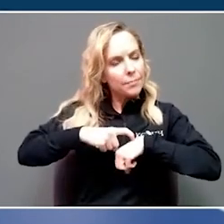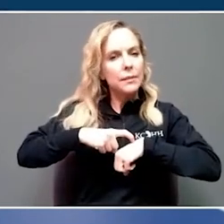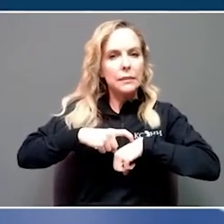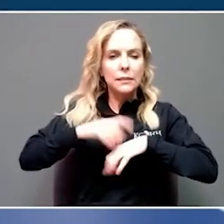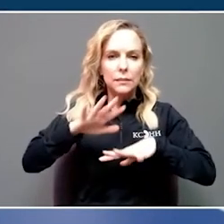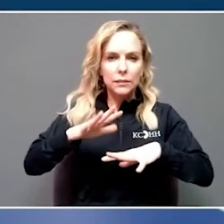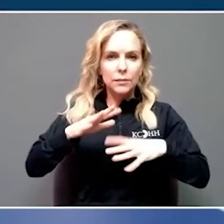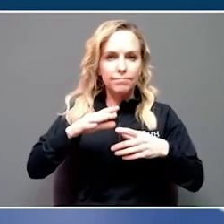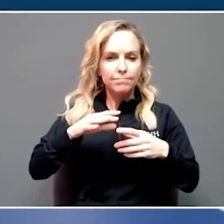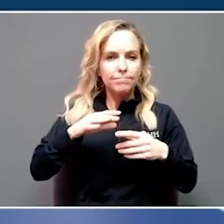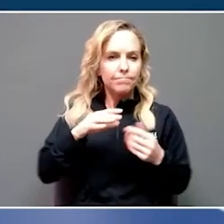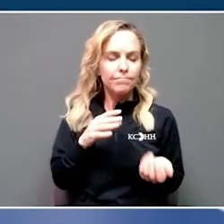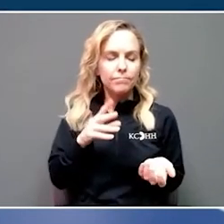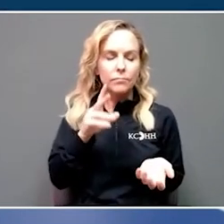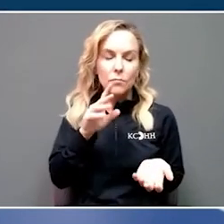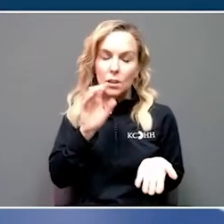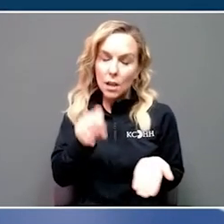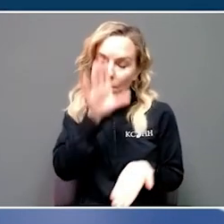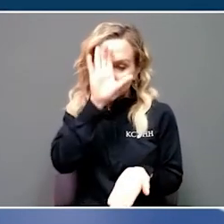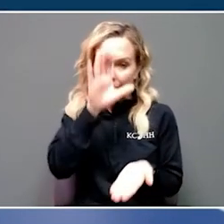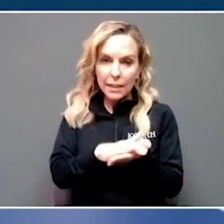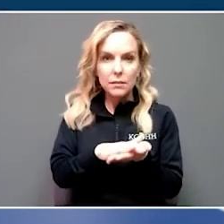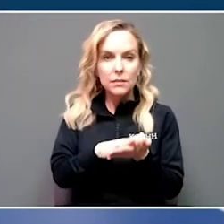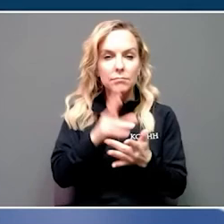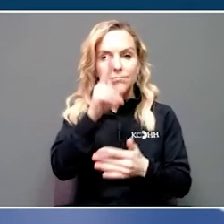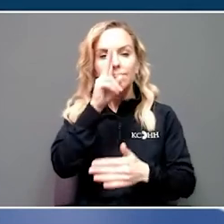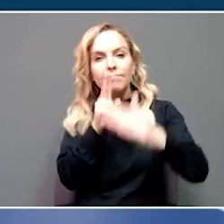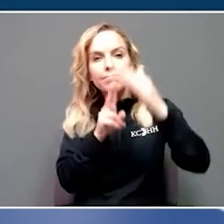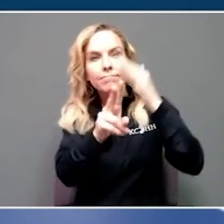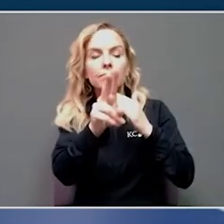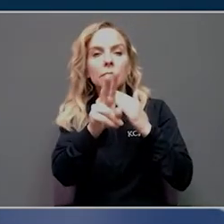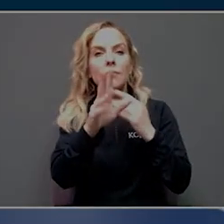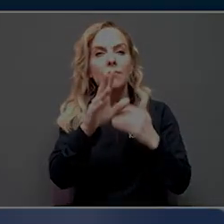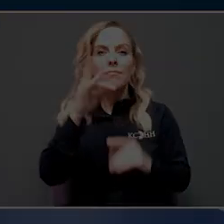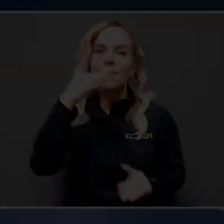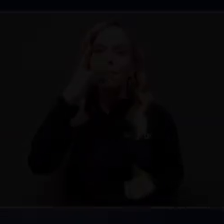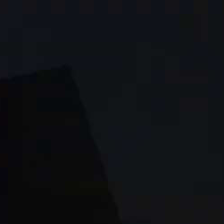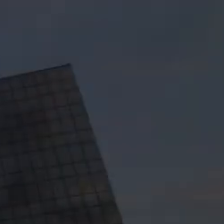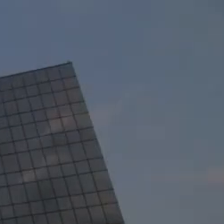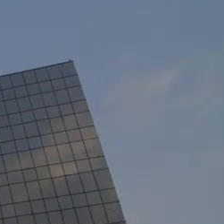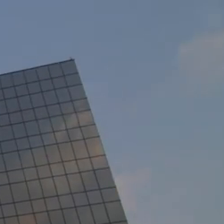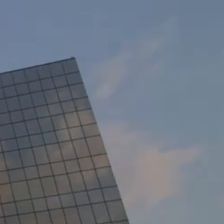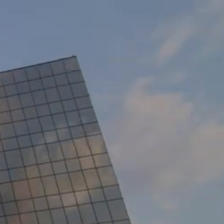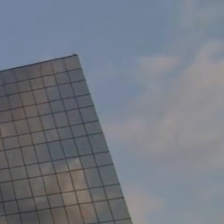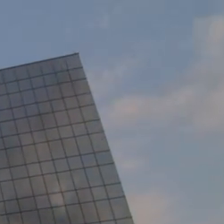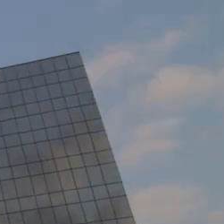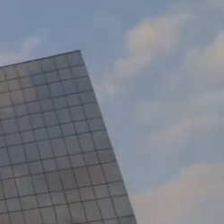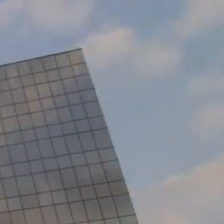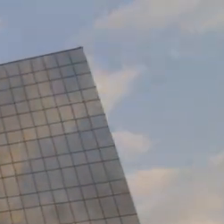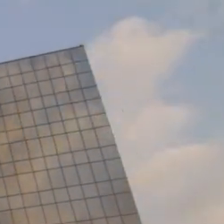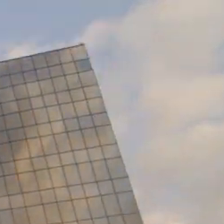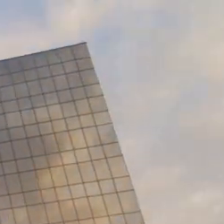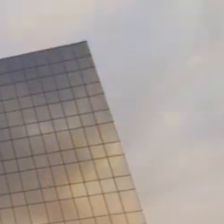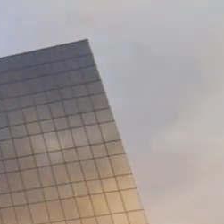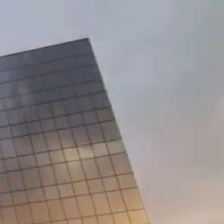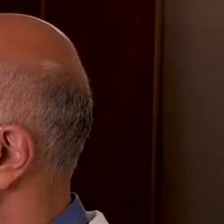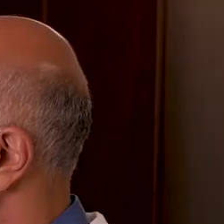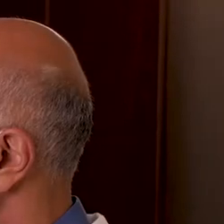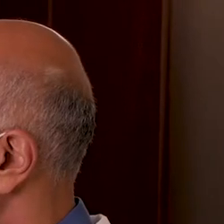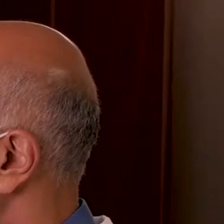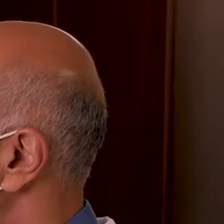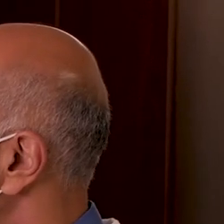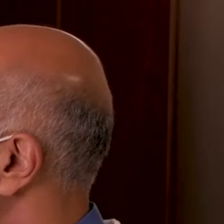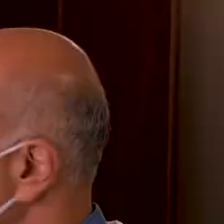you ought to believe that there is light at the end of this tunnel or this surge. At Pikeville Medical Center,